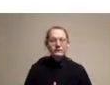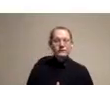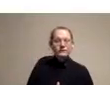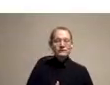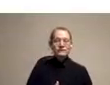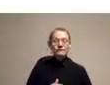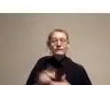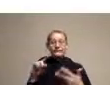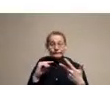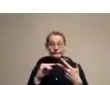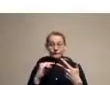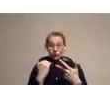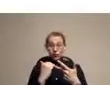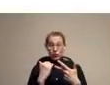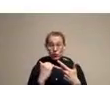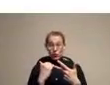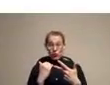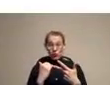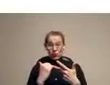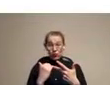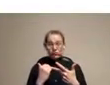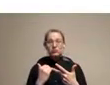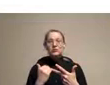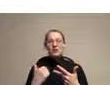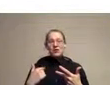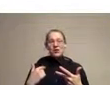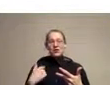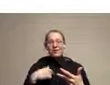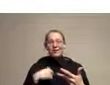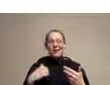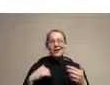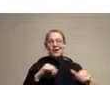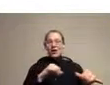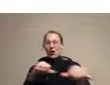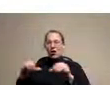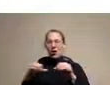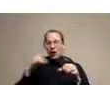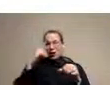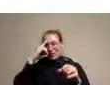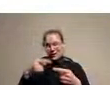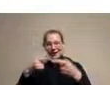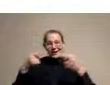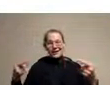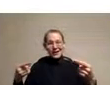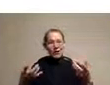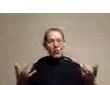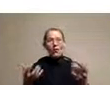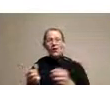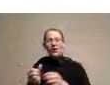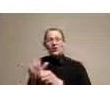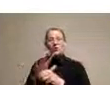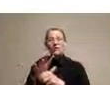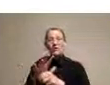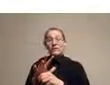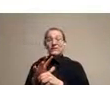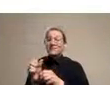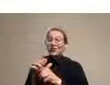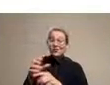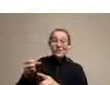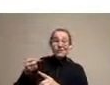bring us together as a country, but the opposite happened. First of all, the virus hit at a time of extreme civil unrest. It's a time when we had had